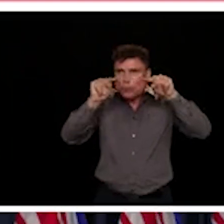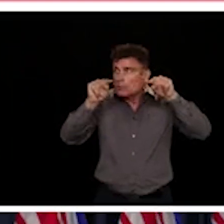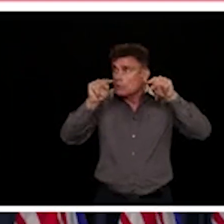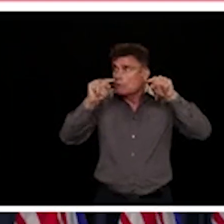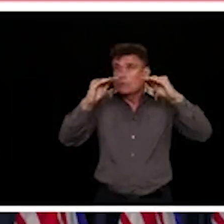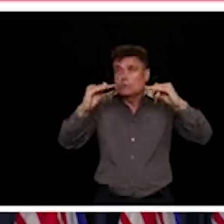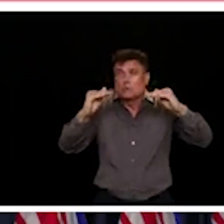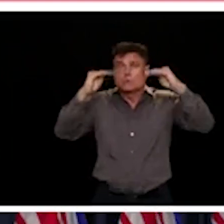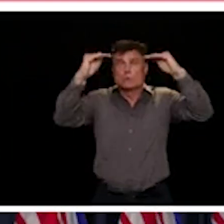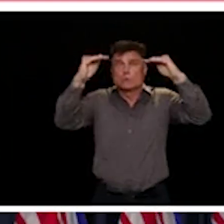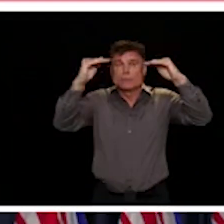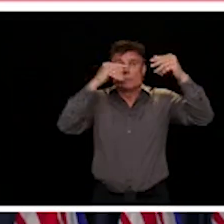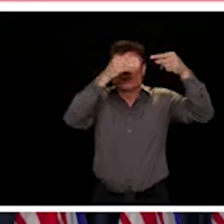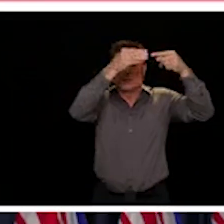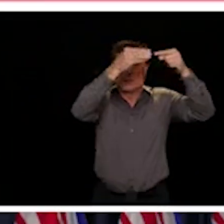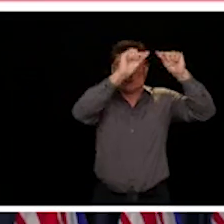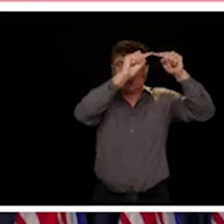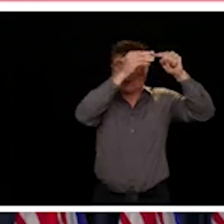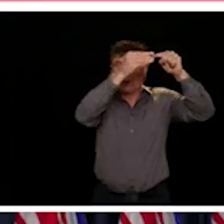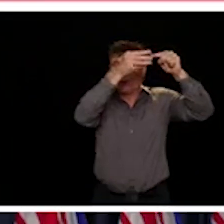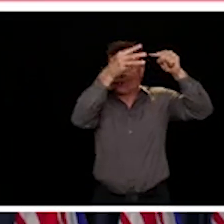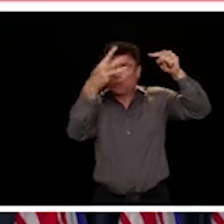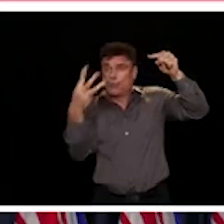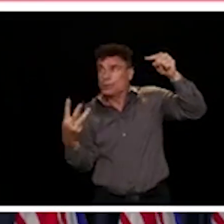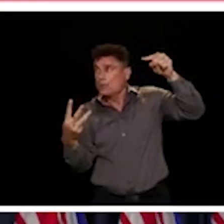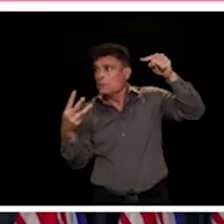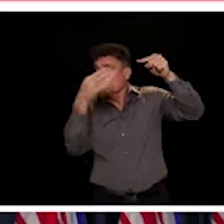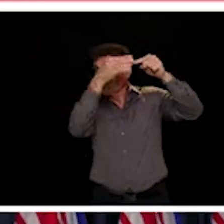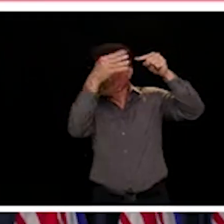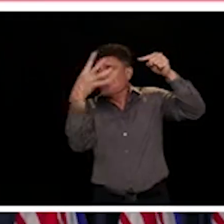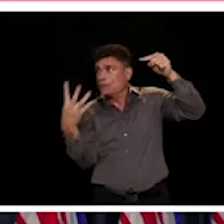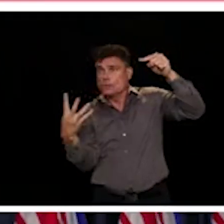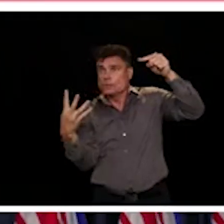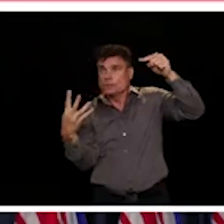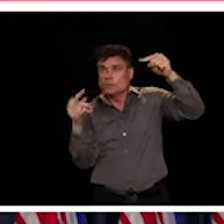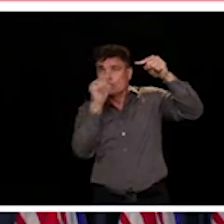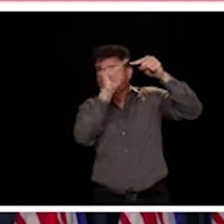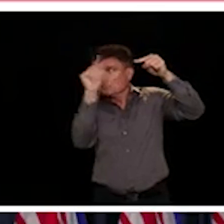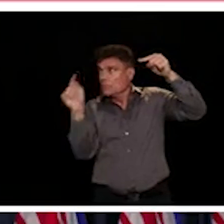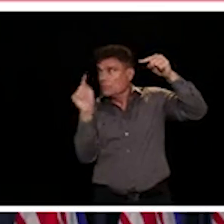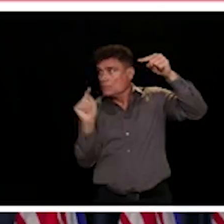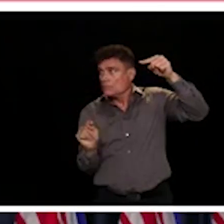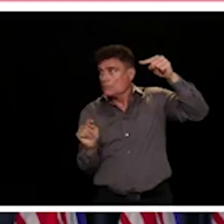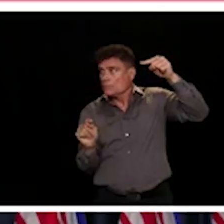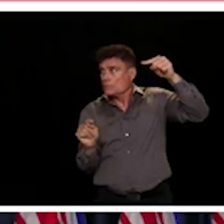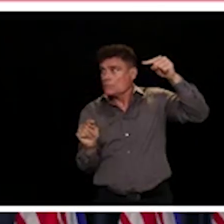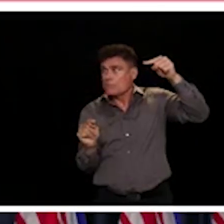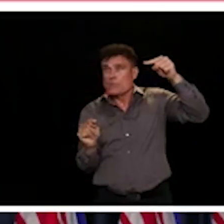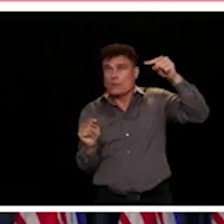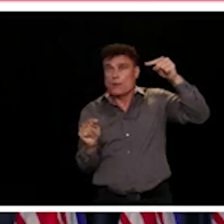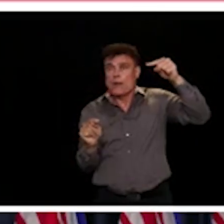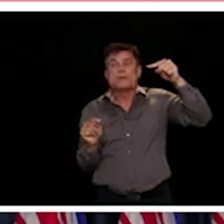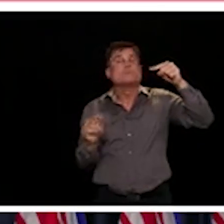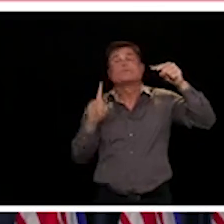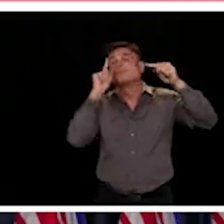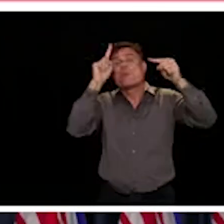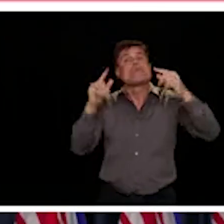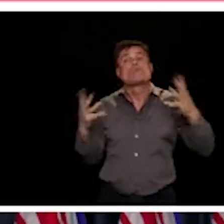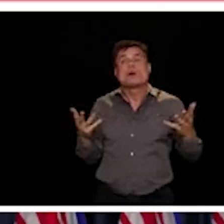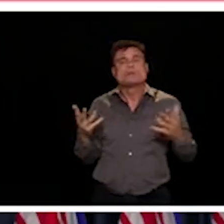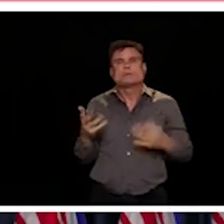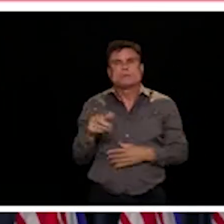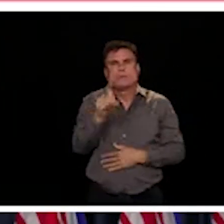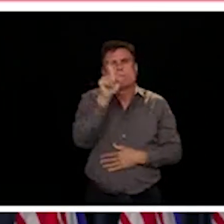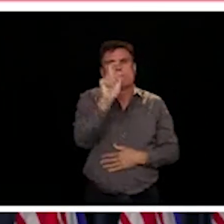contact tracing within a shorter frame of time. So we need to find everybody within a few days. And we are good at that.